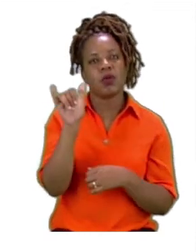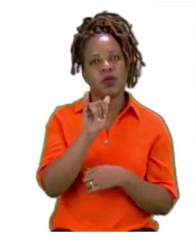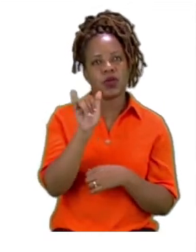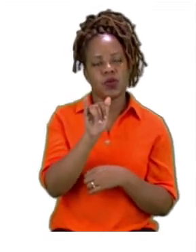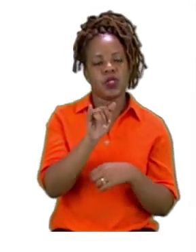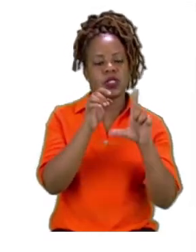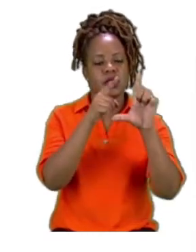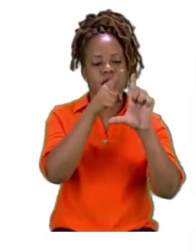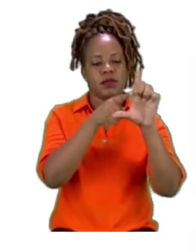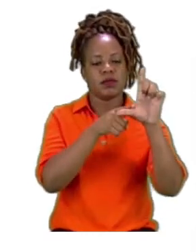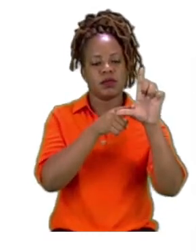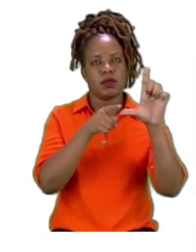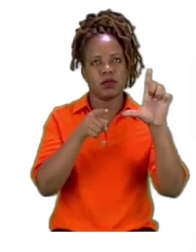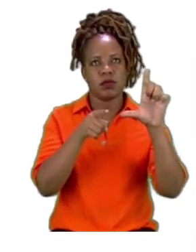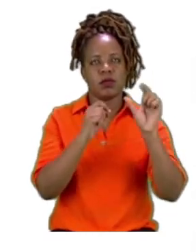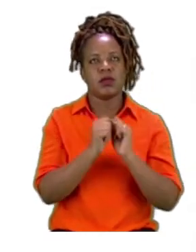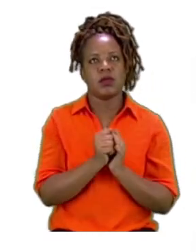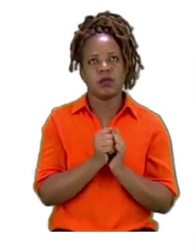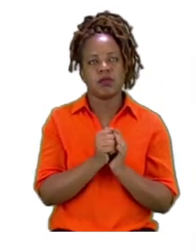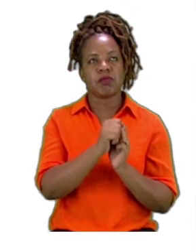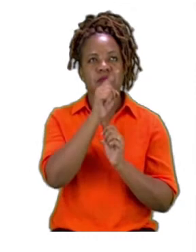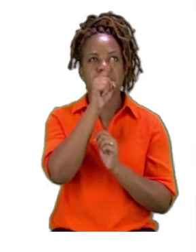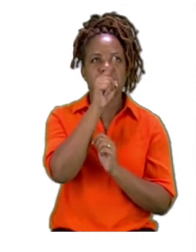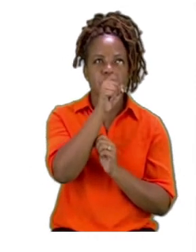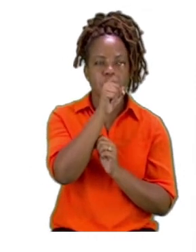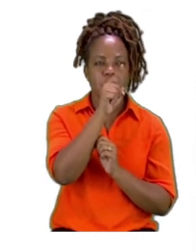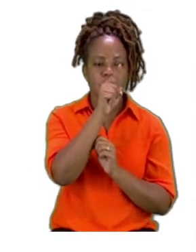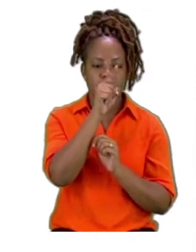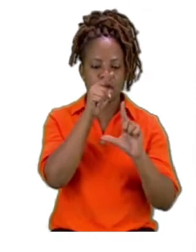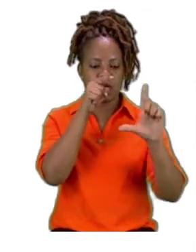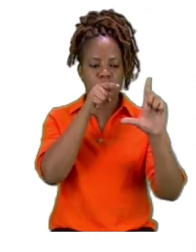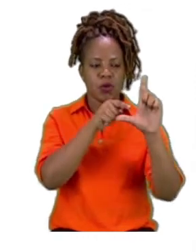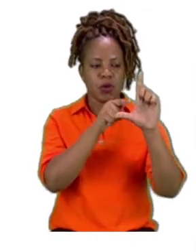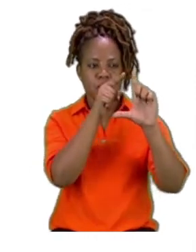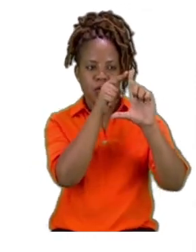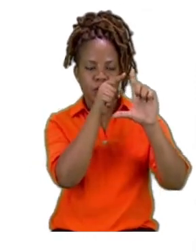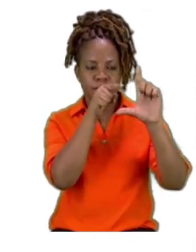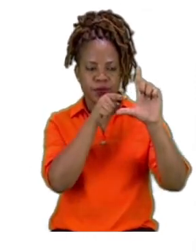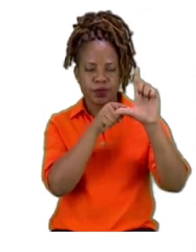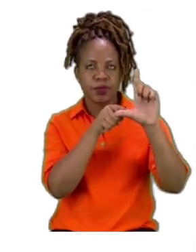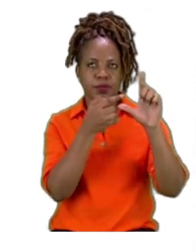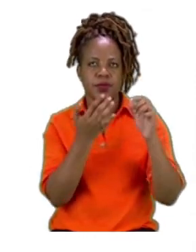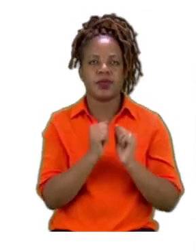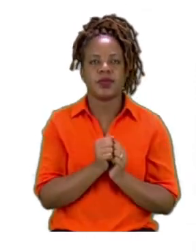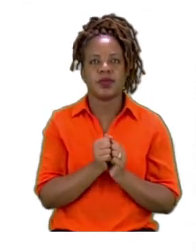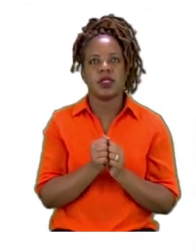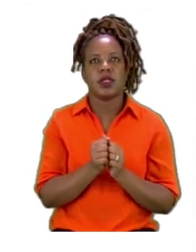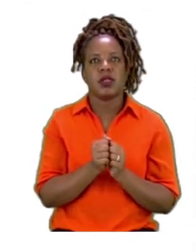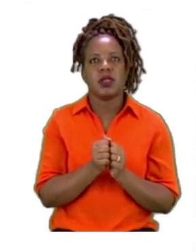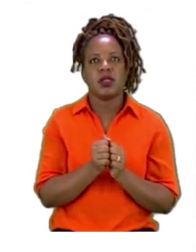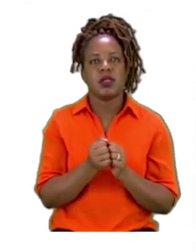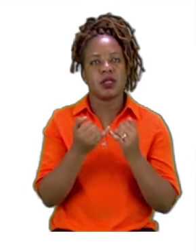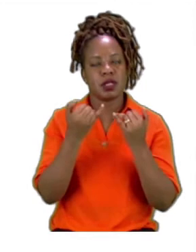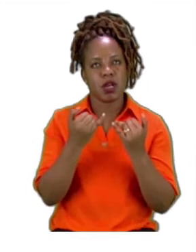right angle can either be on top or at the bottom. It's going to be your job to take all the